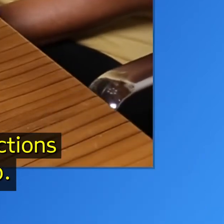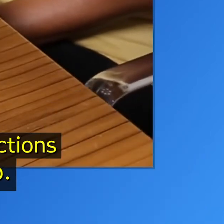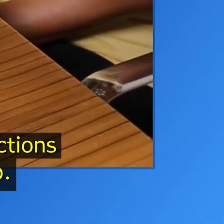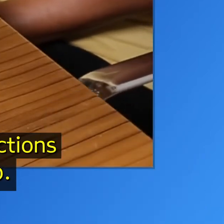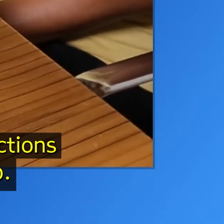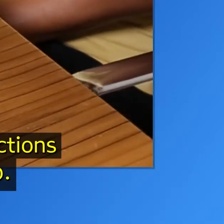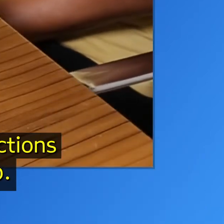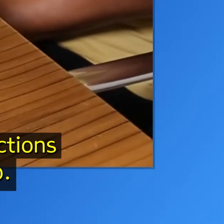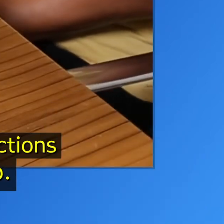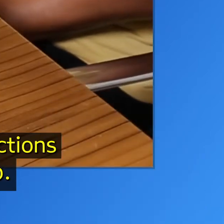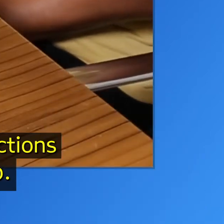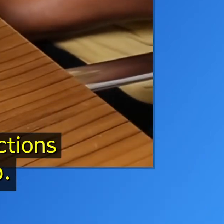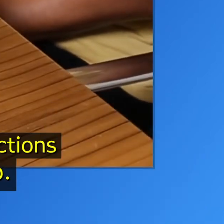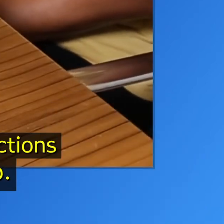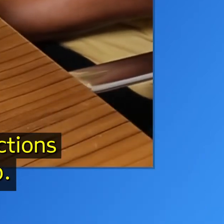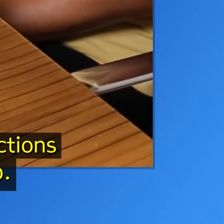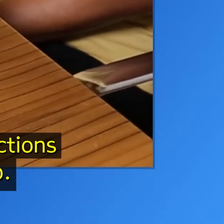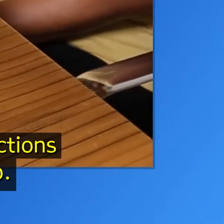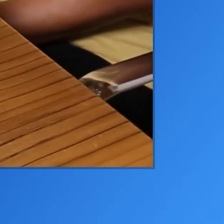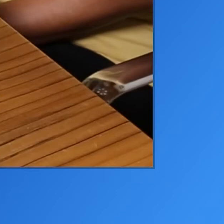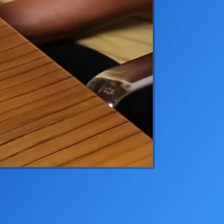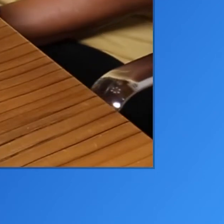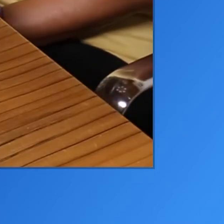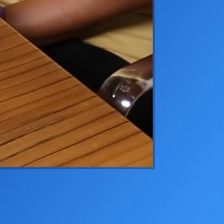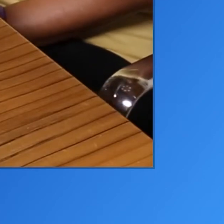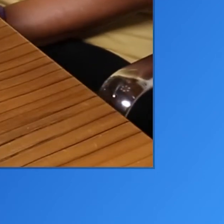Just follow the instructions in your Alexa app.